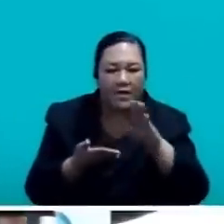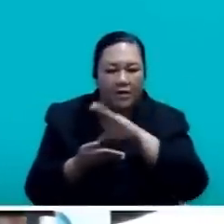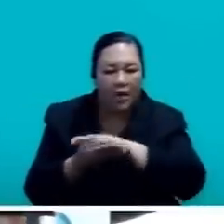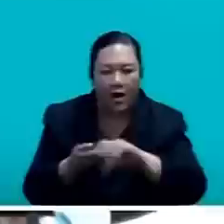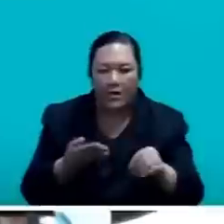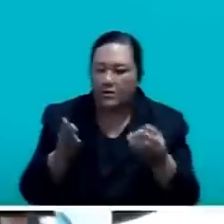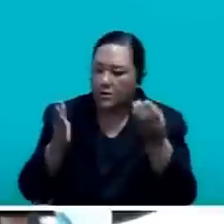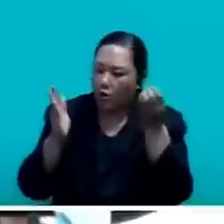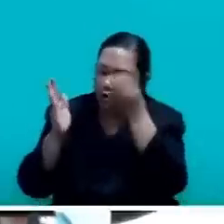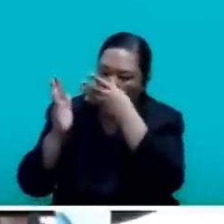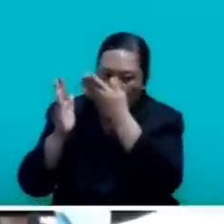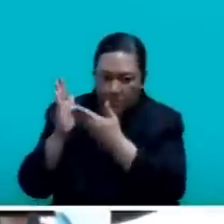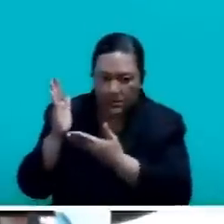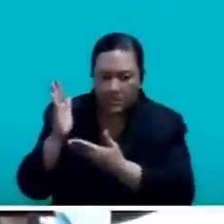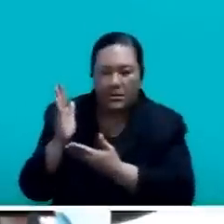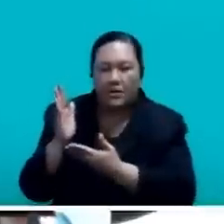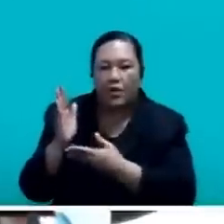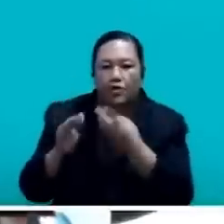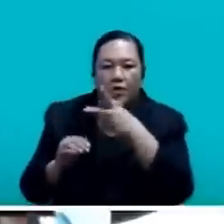to last year.